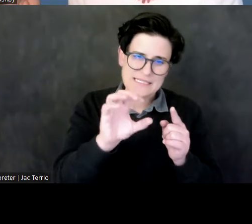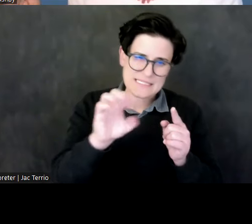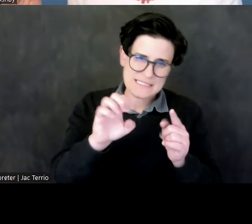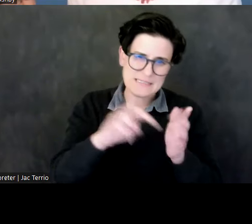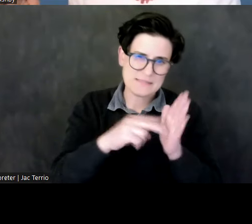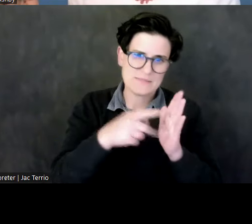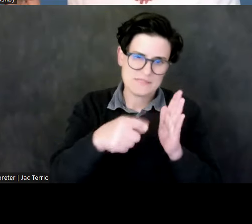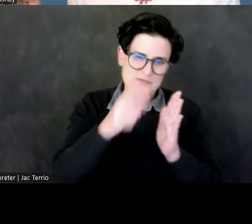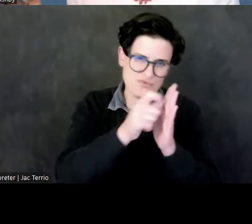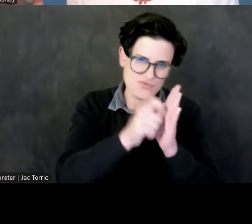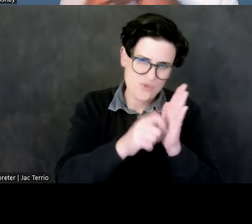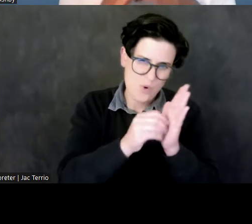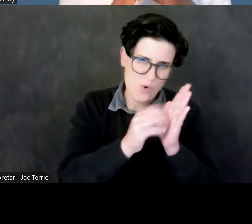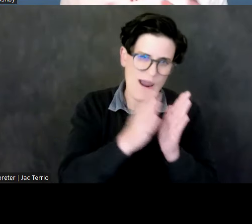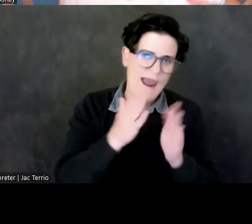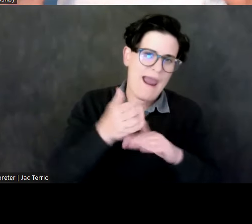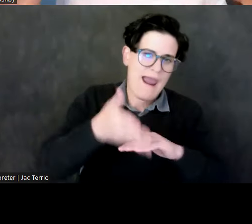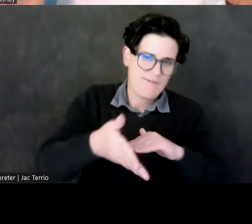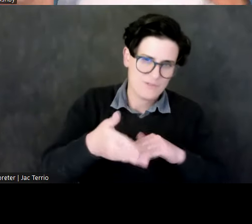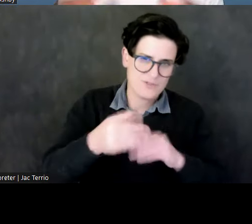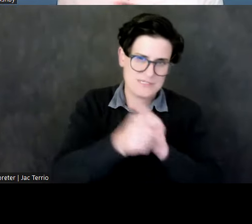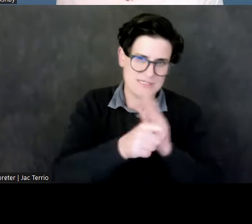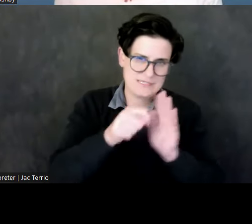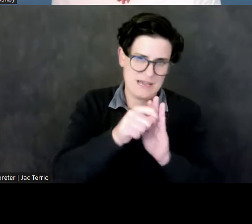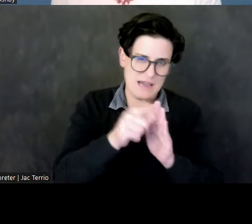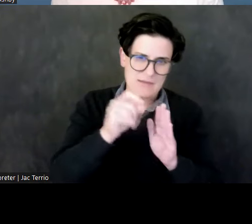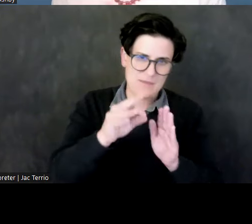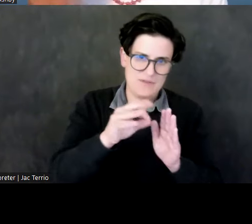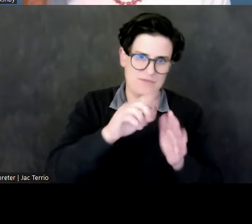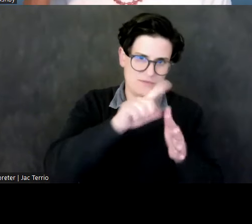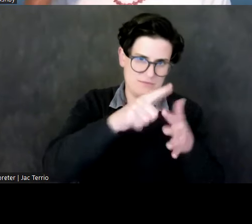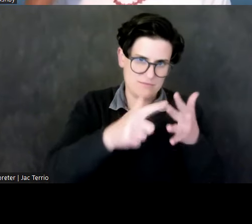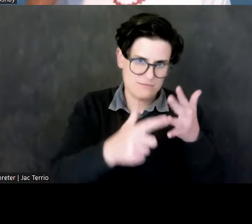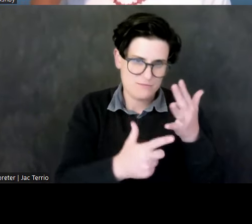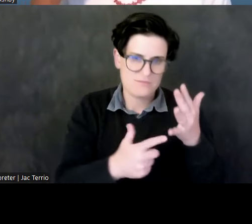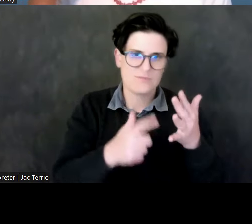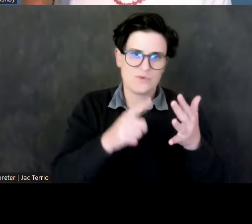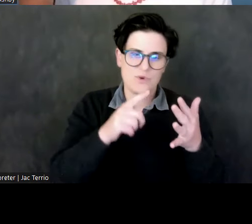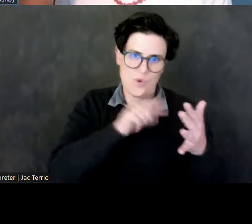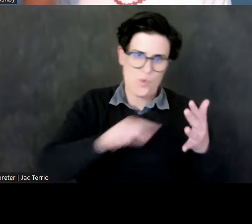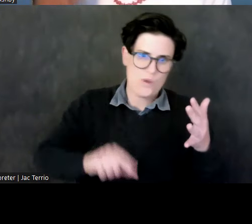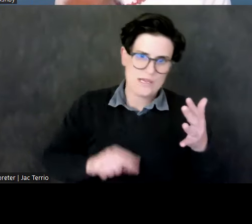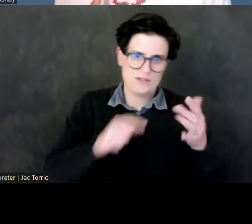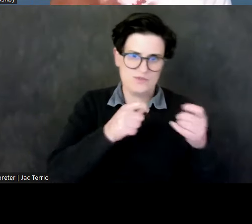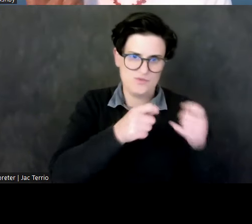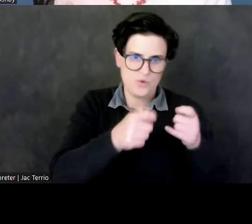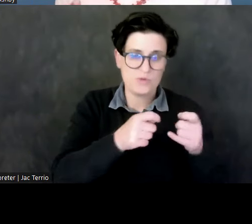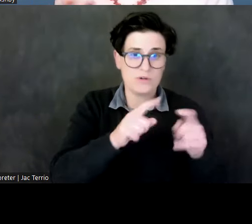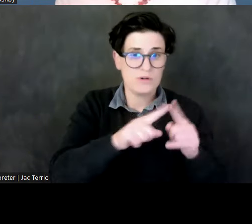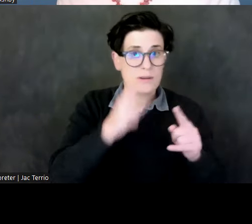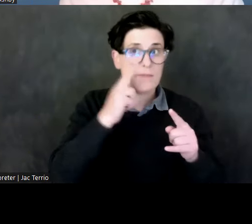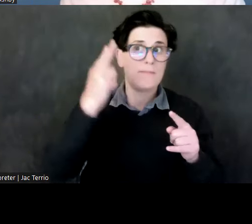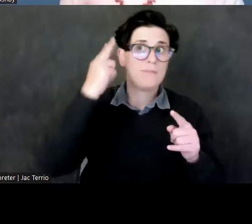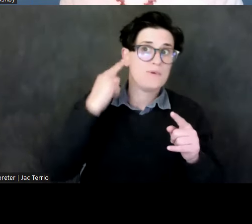written down after the time of this series of soul-ruling queens. But the memory of this